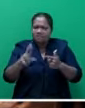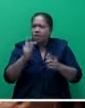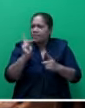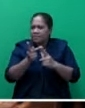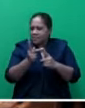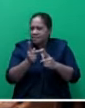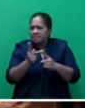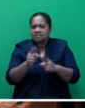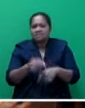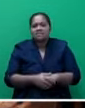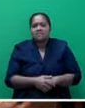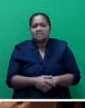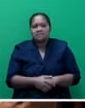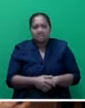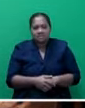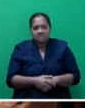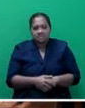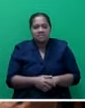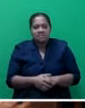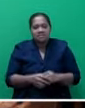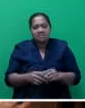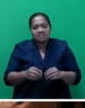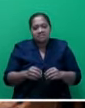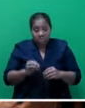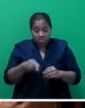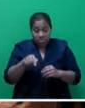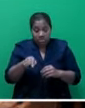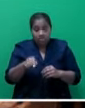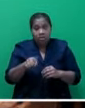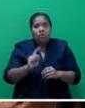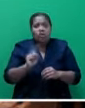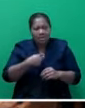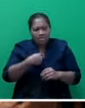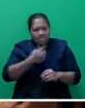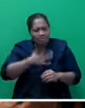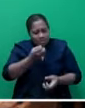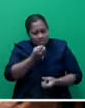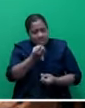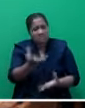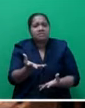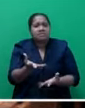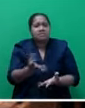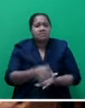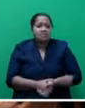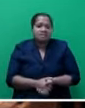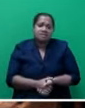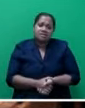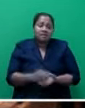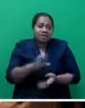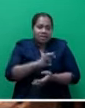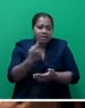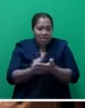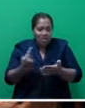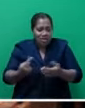prostitution. the list goes on, Mr. Speaker Sir. But what I intend to say is, of course, not only in